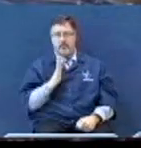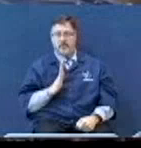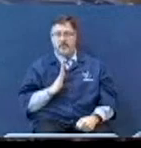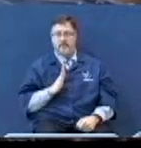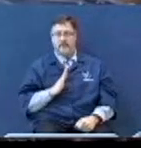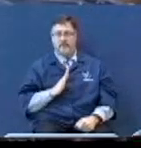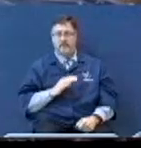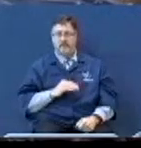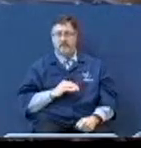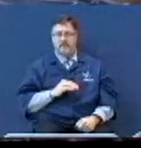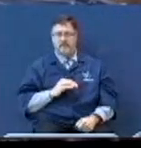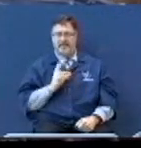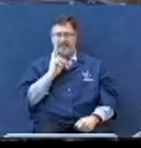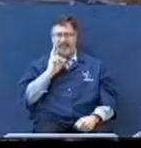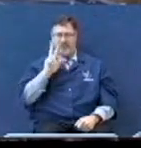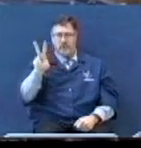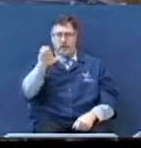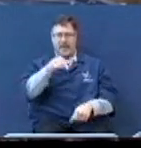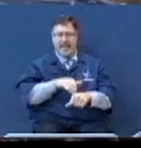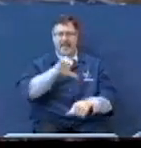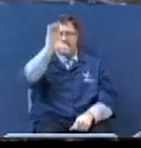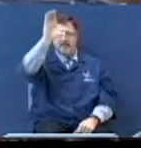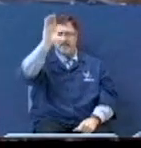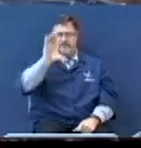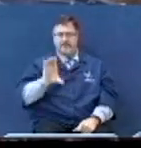how can you look at Calvary